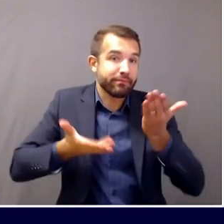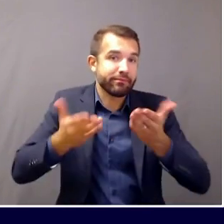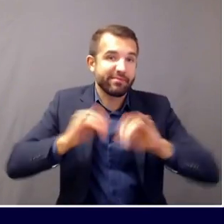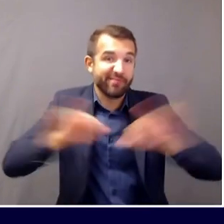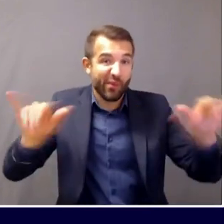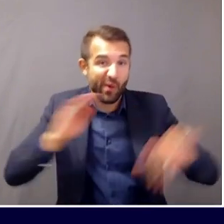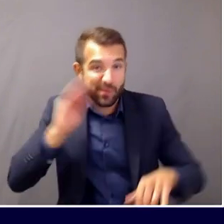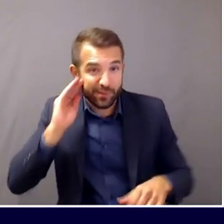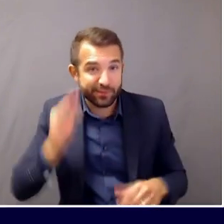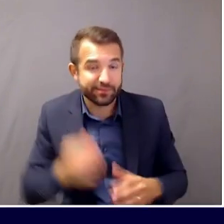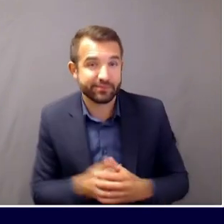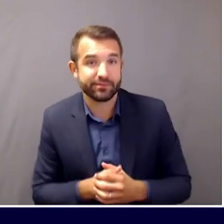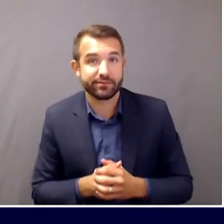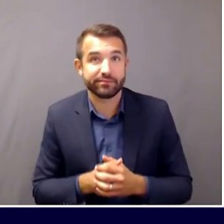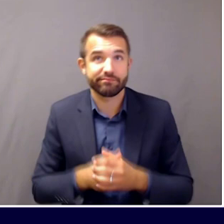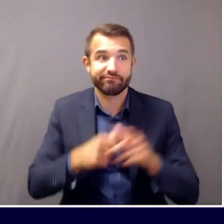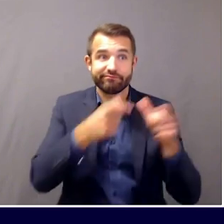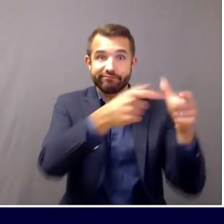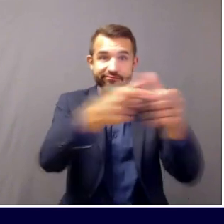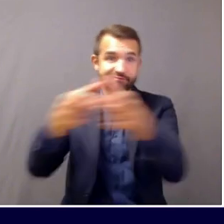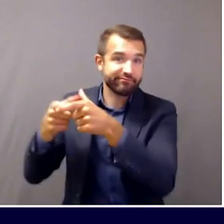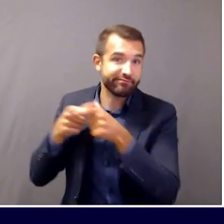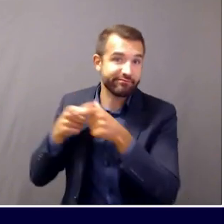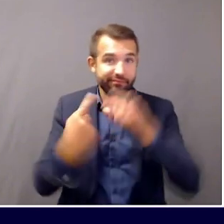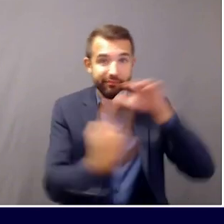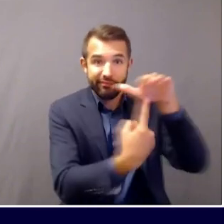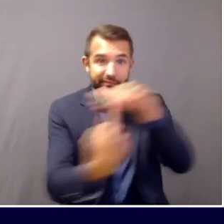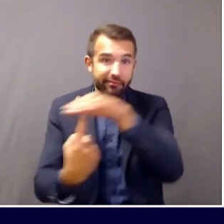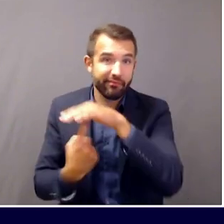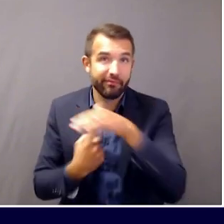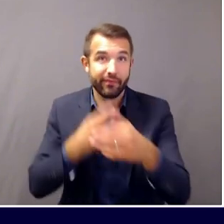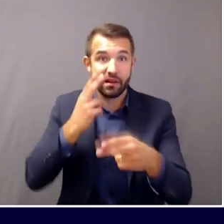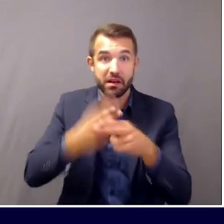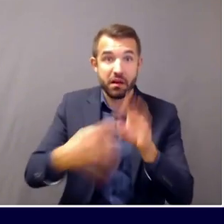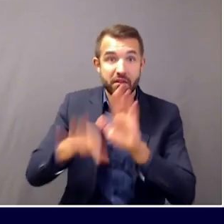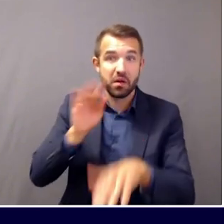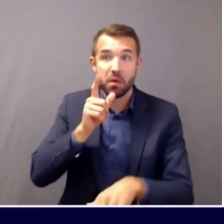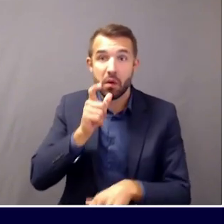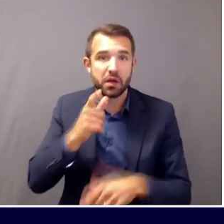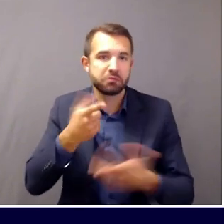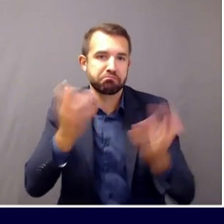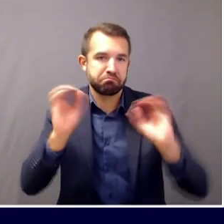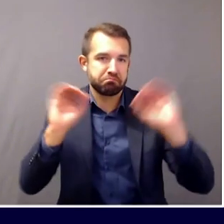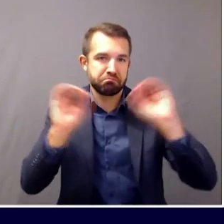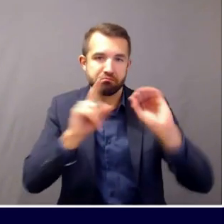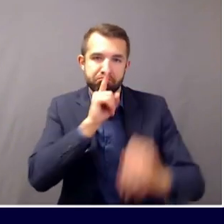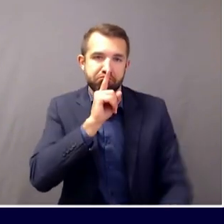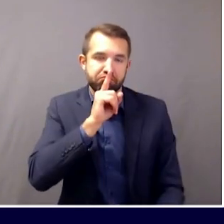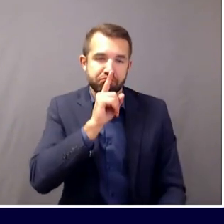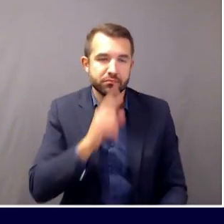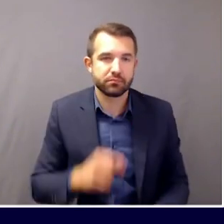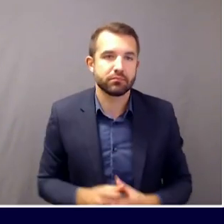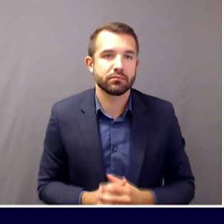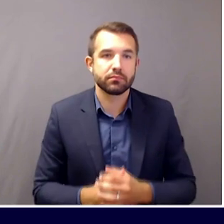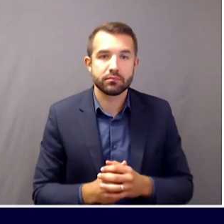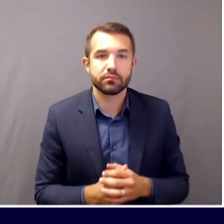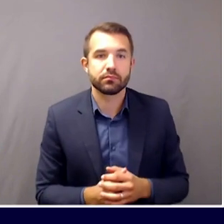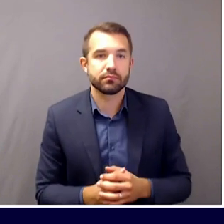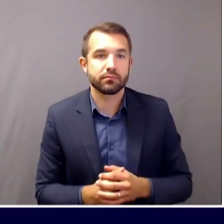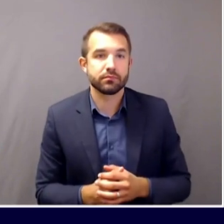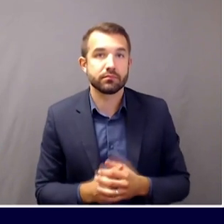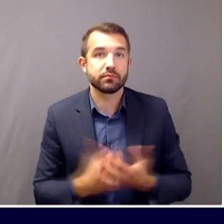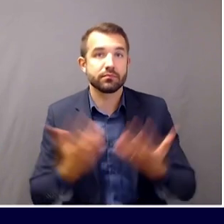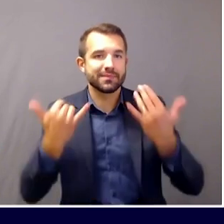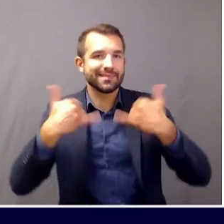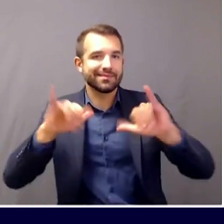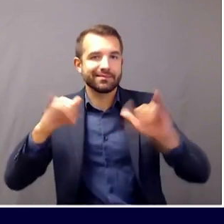revealing which child actually tested positive. Now, this is a discussion that will have to be had in concert with school officials and